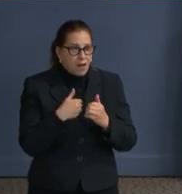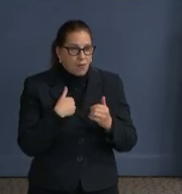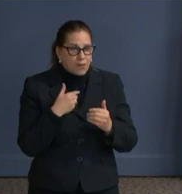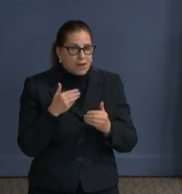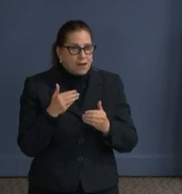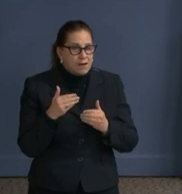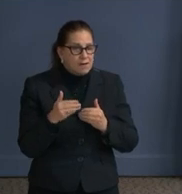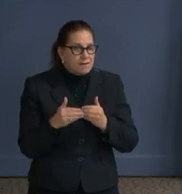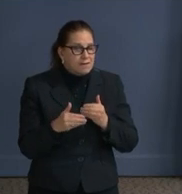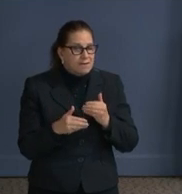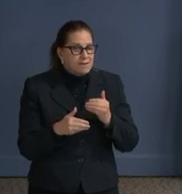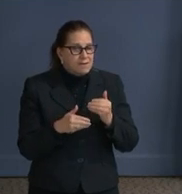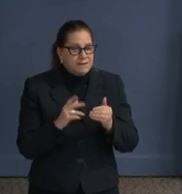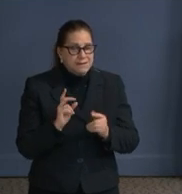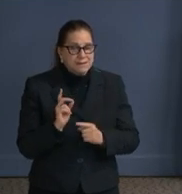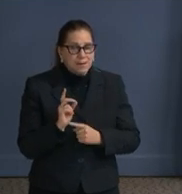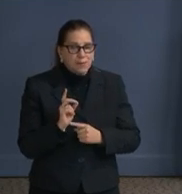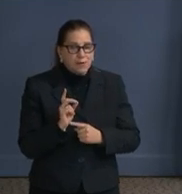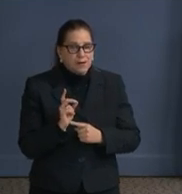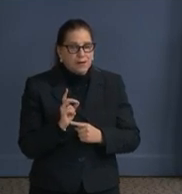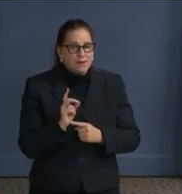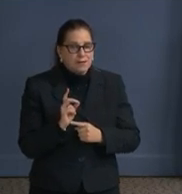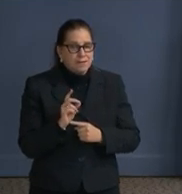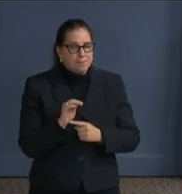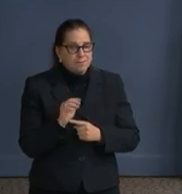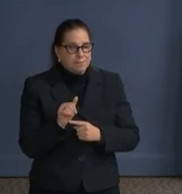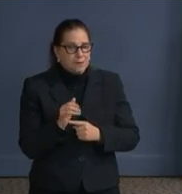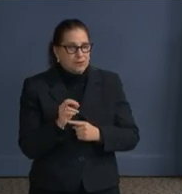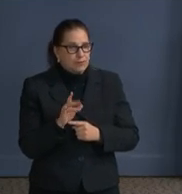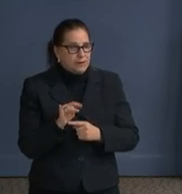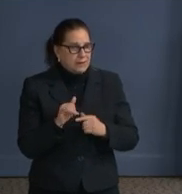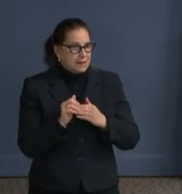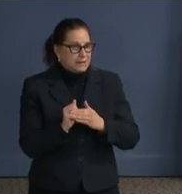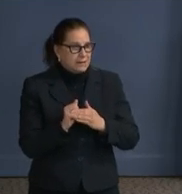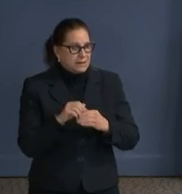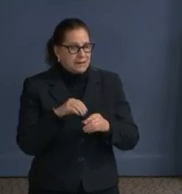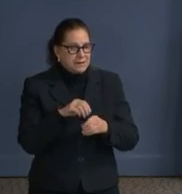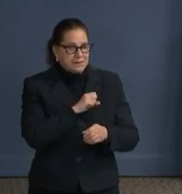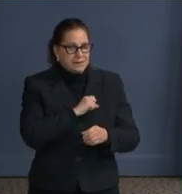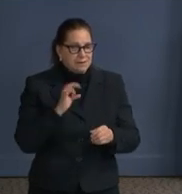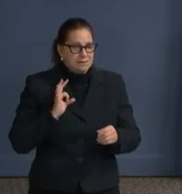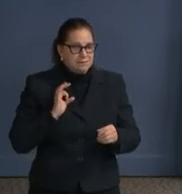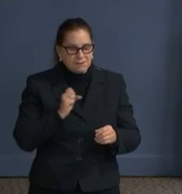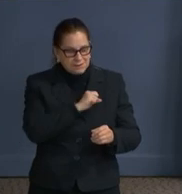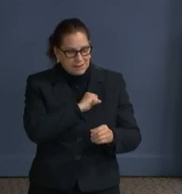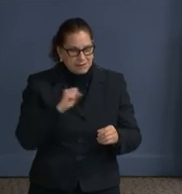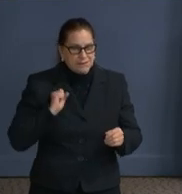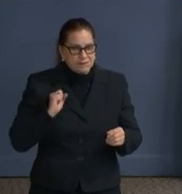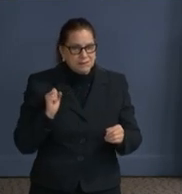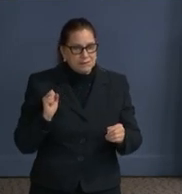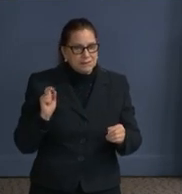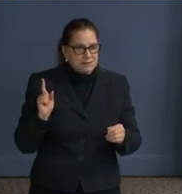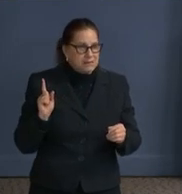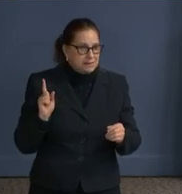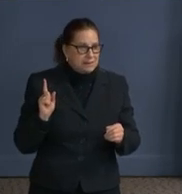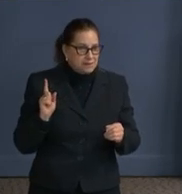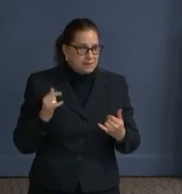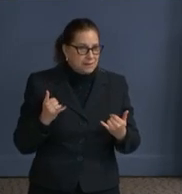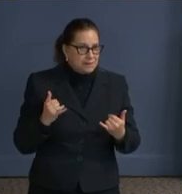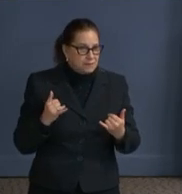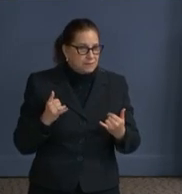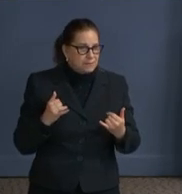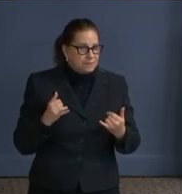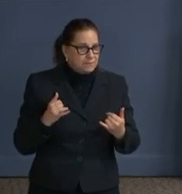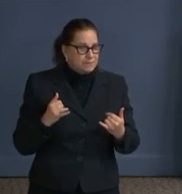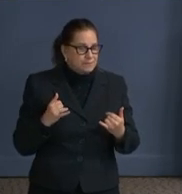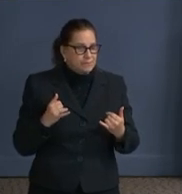the Democratic majority leader in the Senate. And he said very straightforwardly that the time for